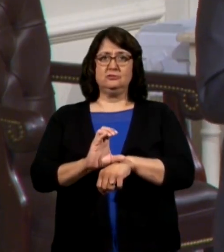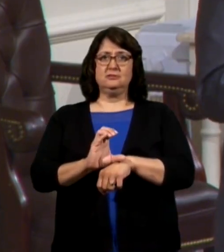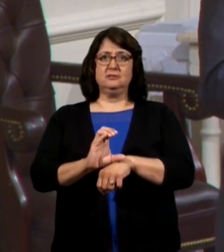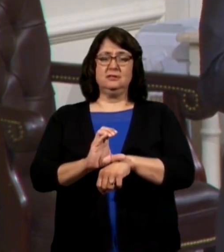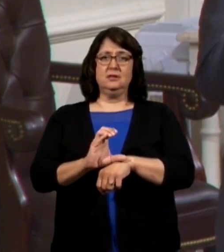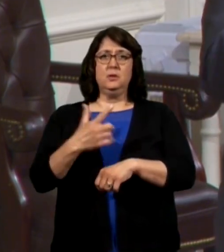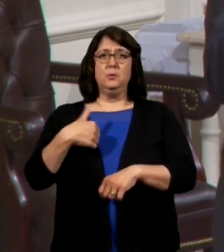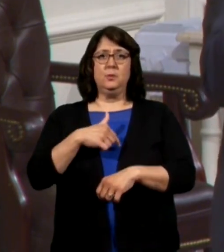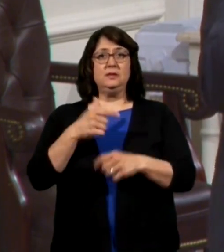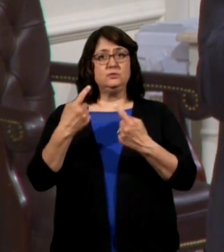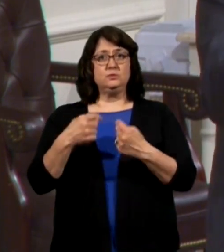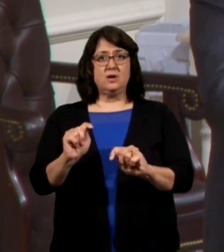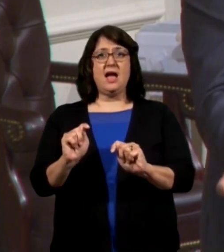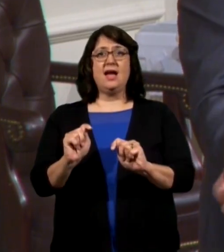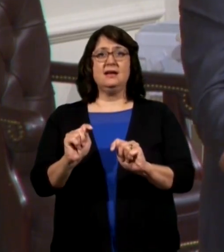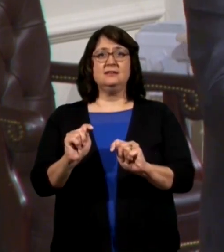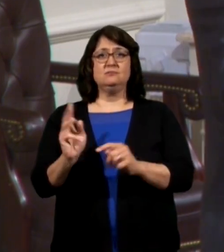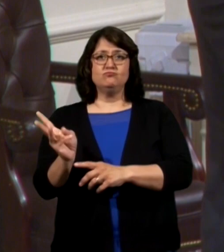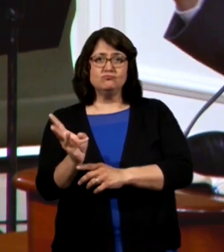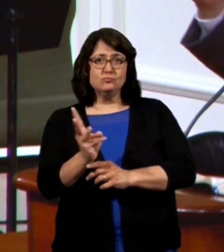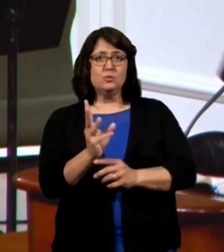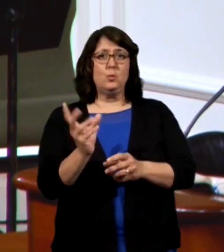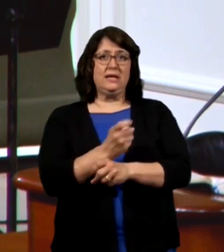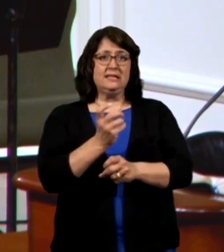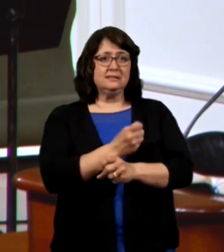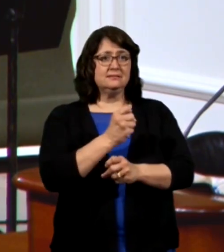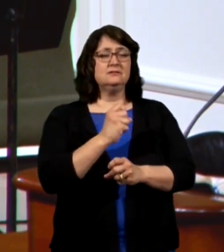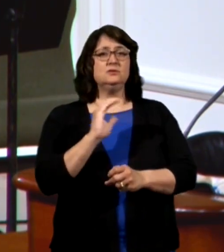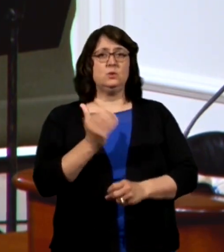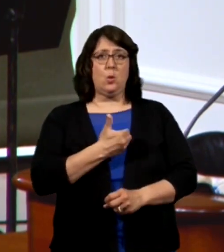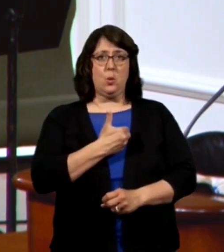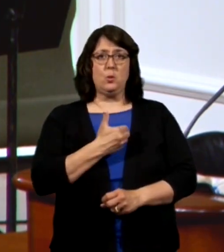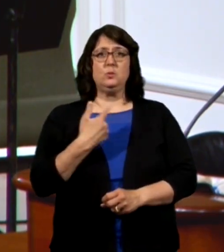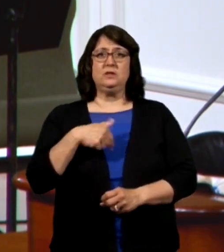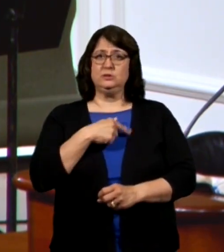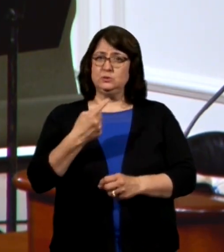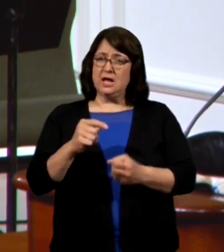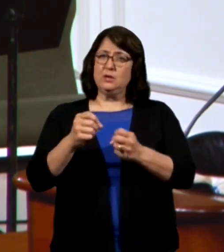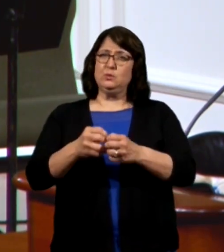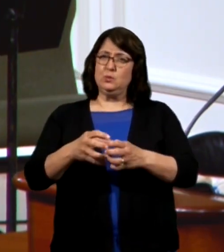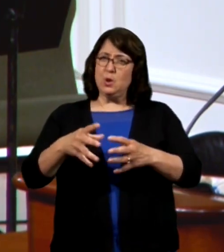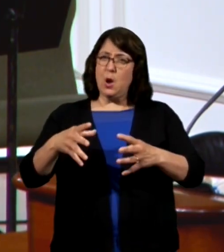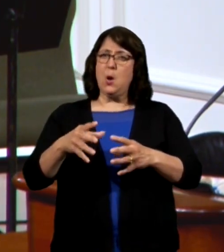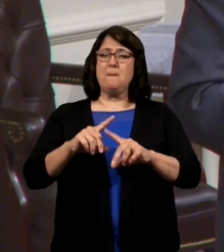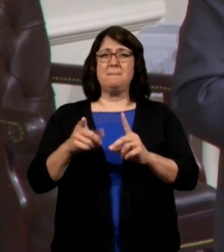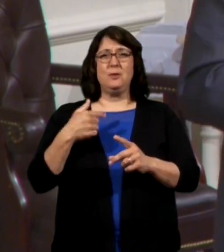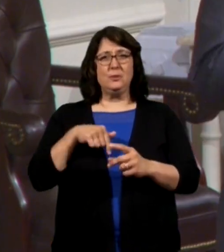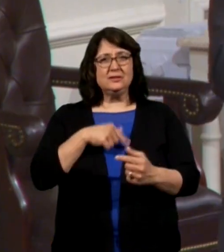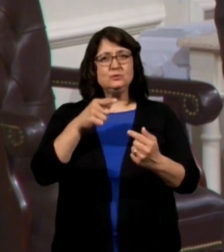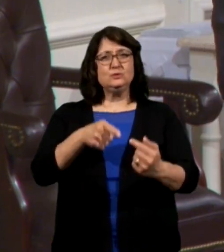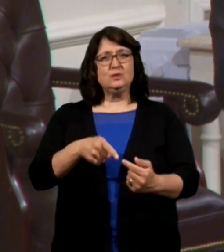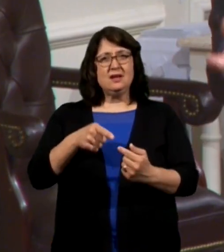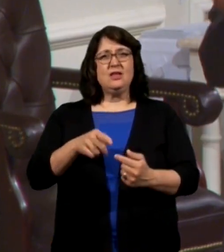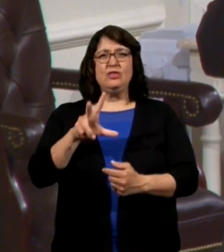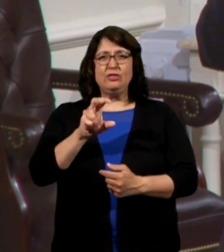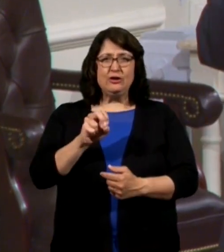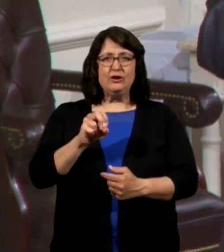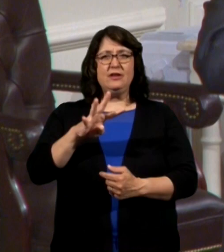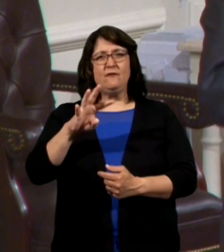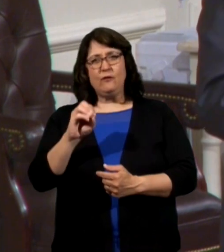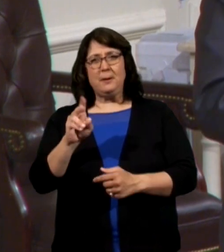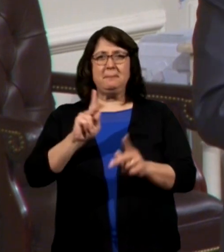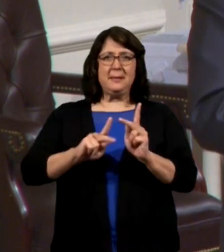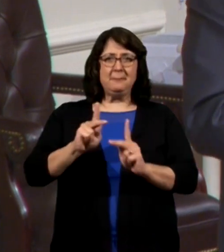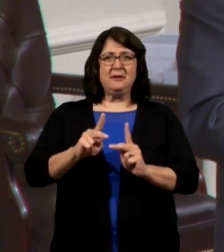We tried to win souls and tried to grow, but boy, we languished 30 people, 40 people,